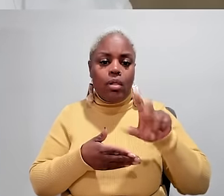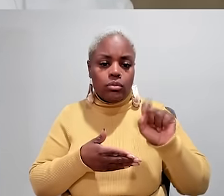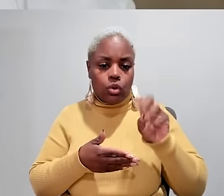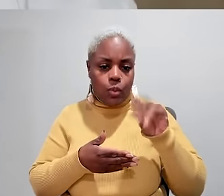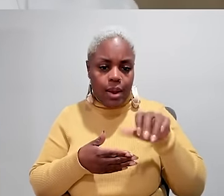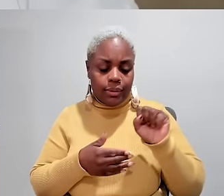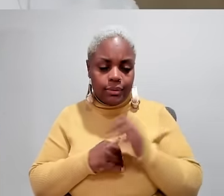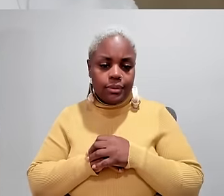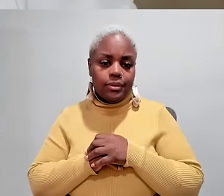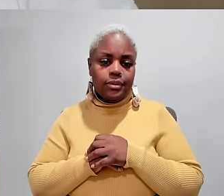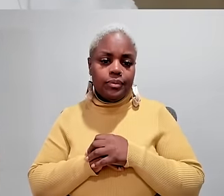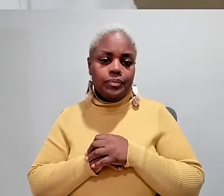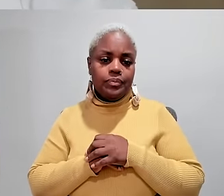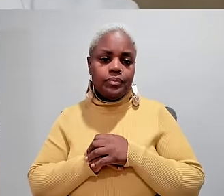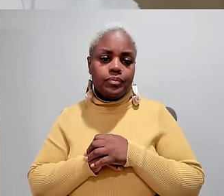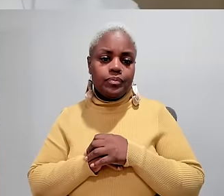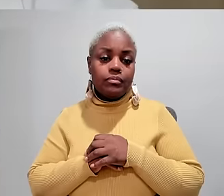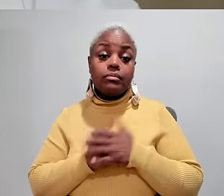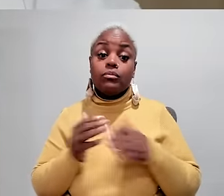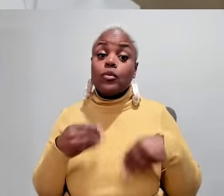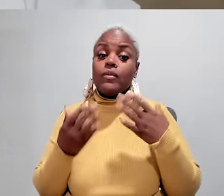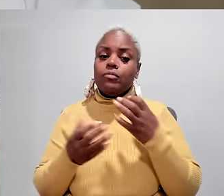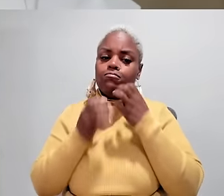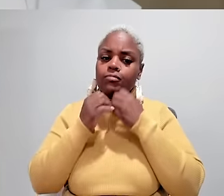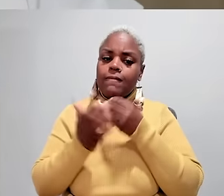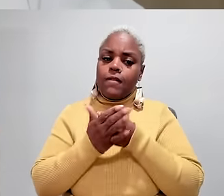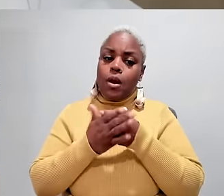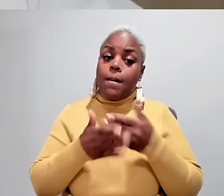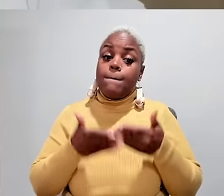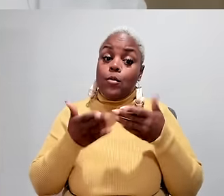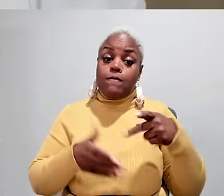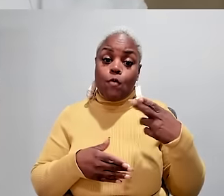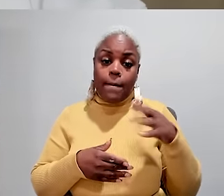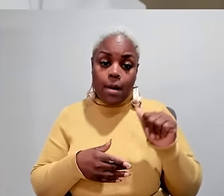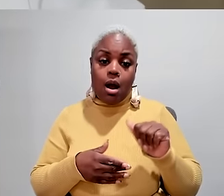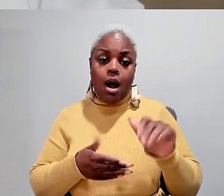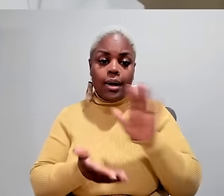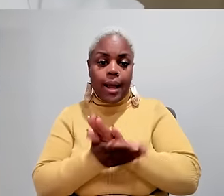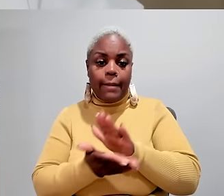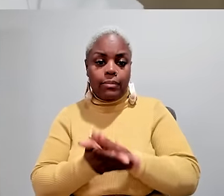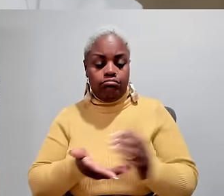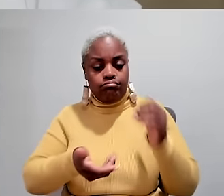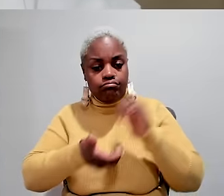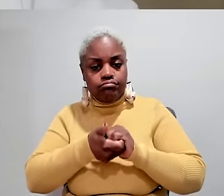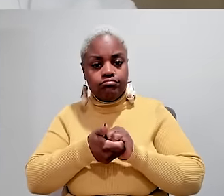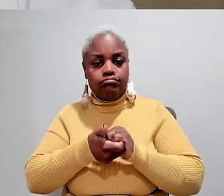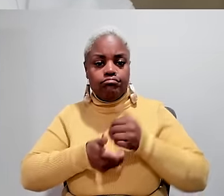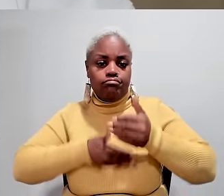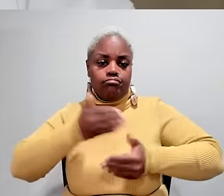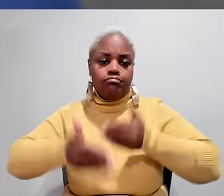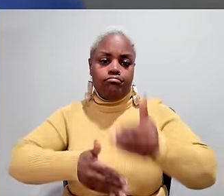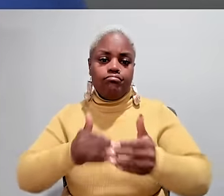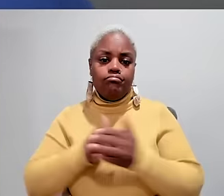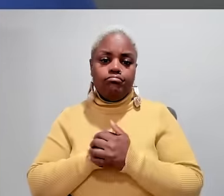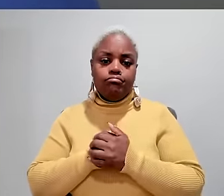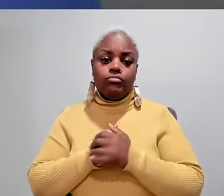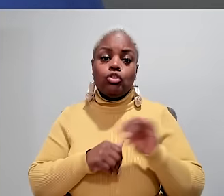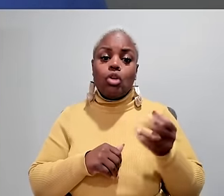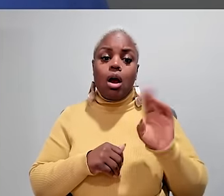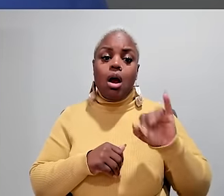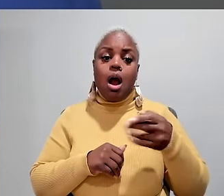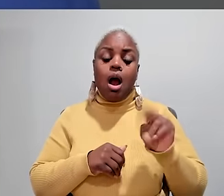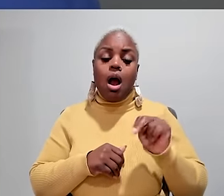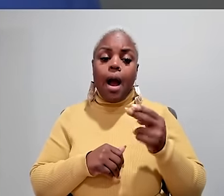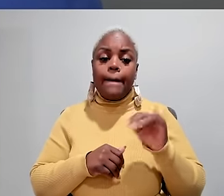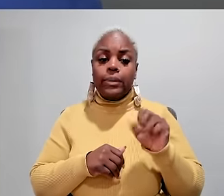together in novel ways provide unique funding to bring pharma and academics together in collaborative units could